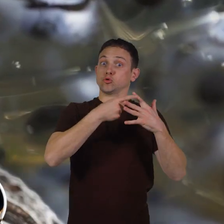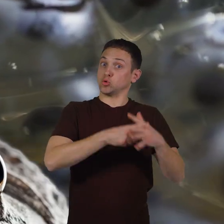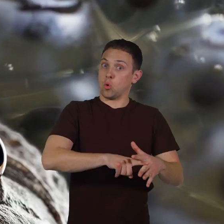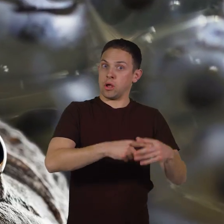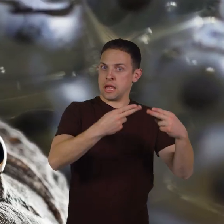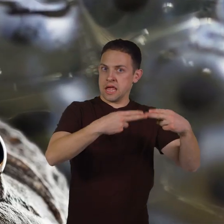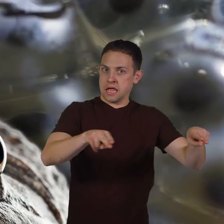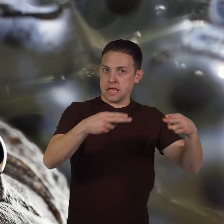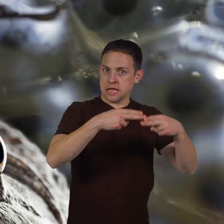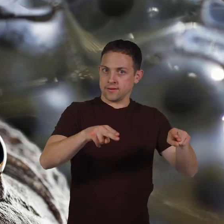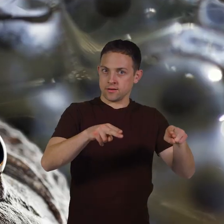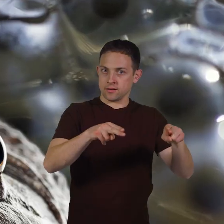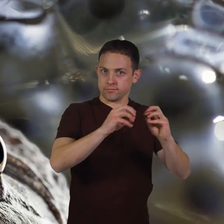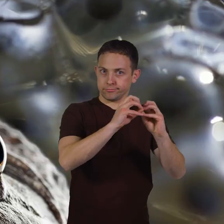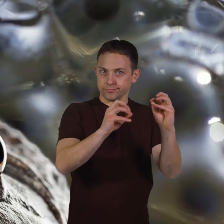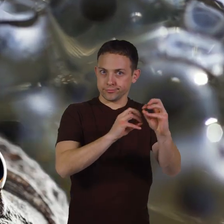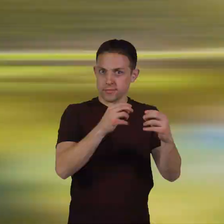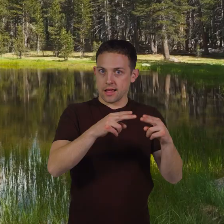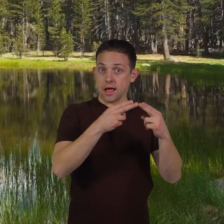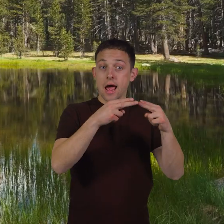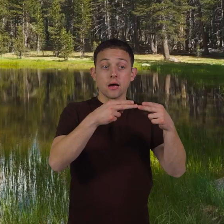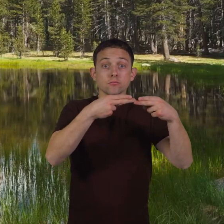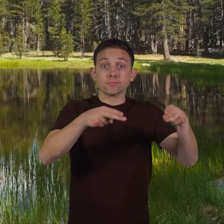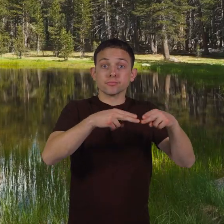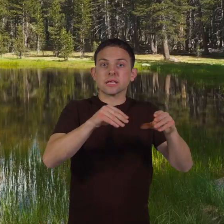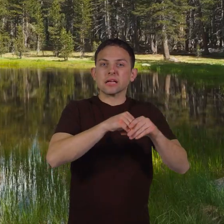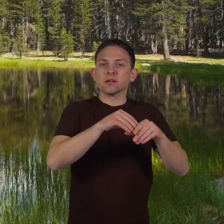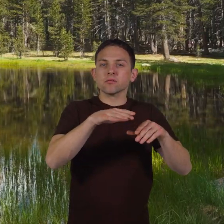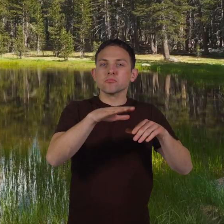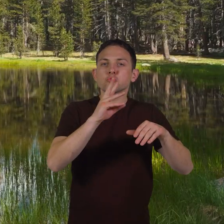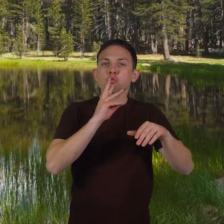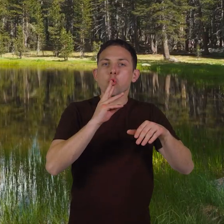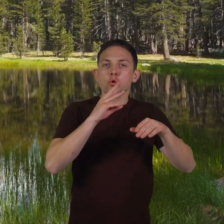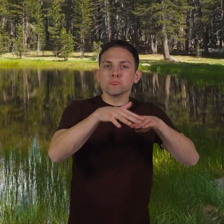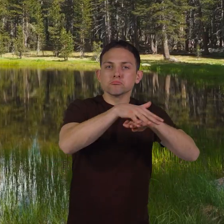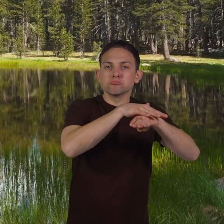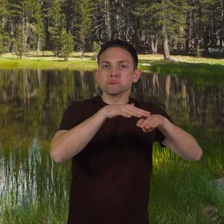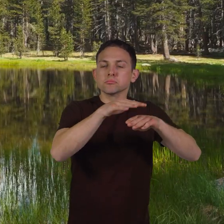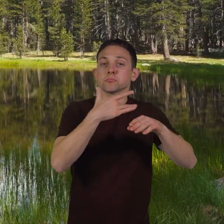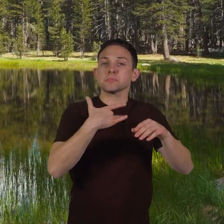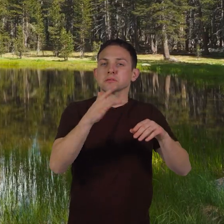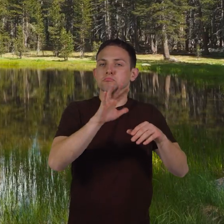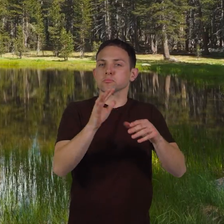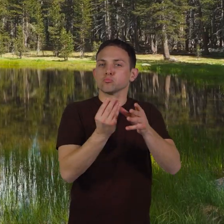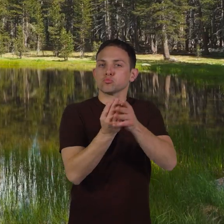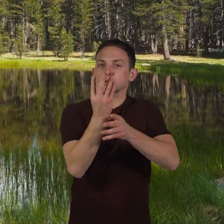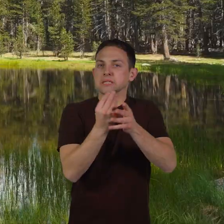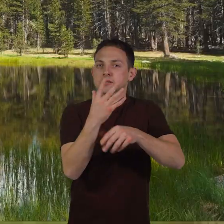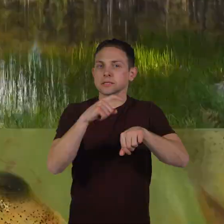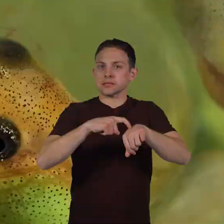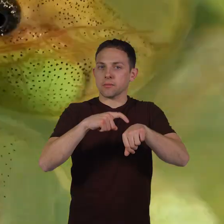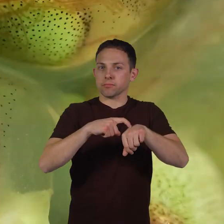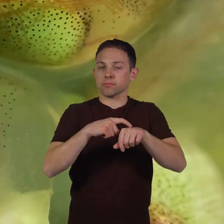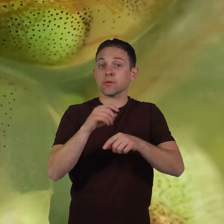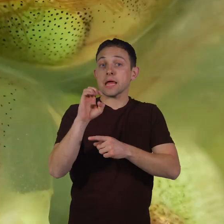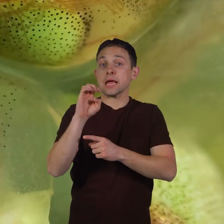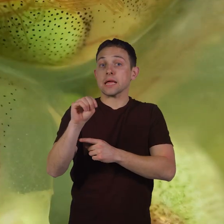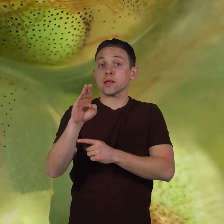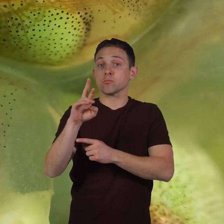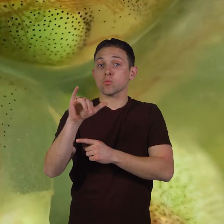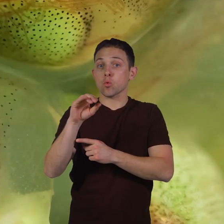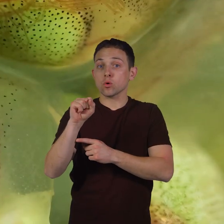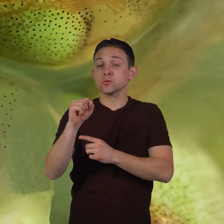frogs start out as eggs these eggs are laid in bodies of water usually in the springtime the